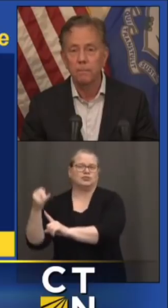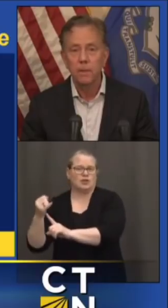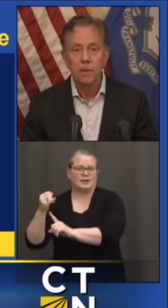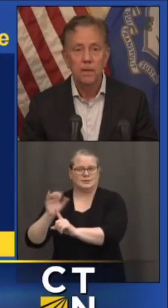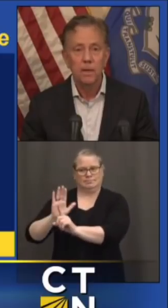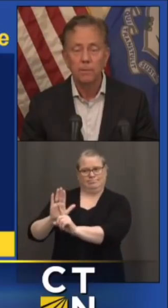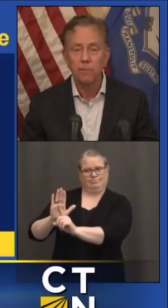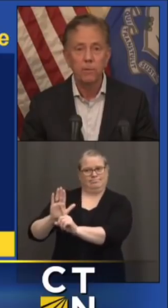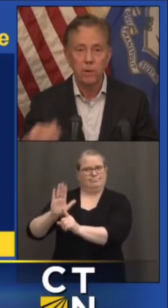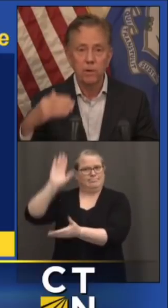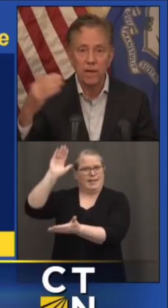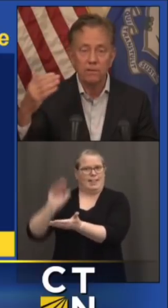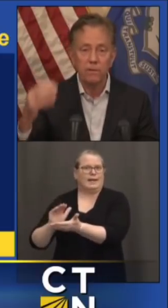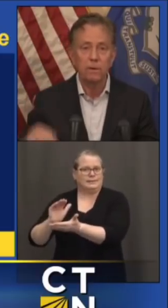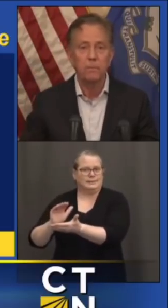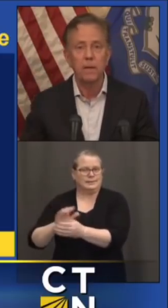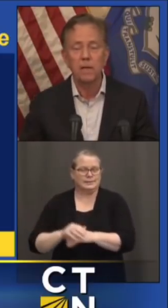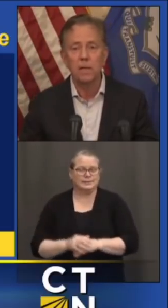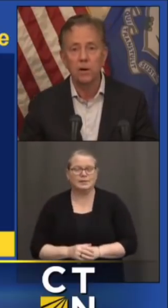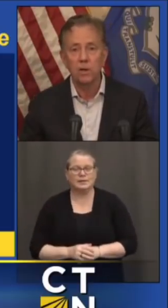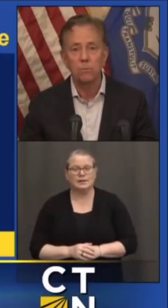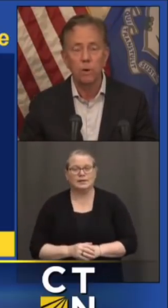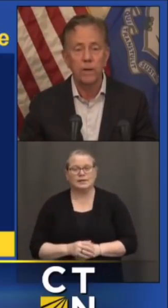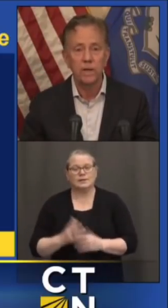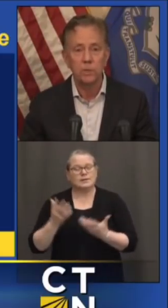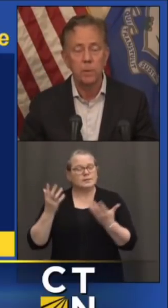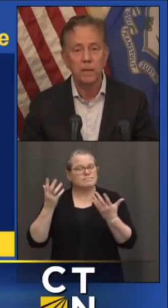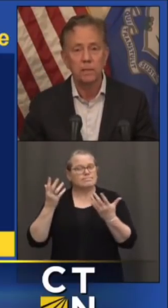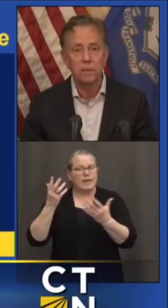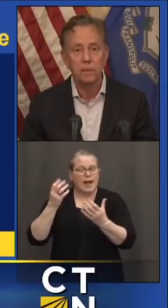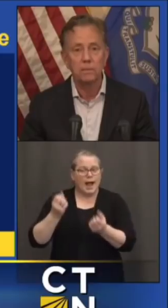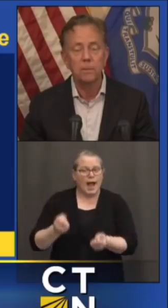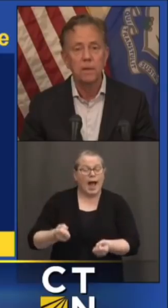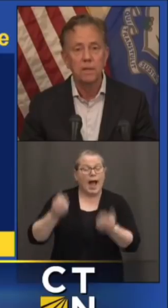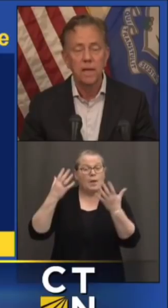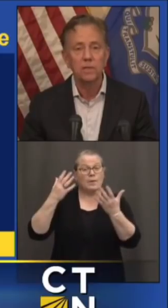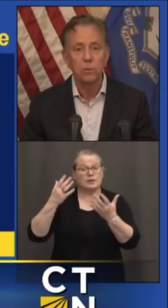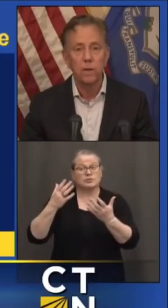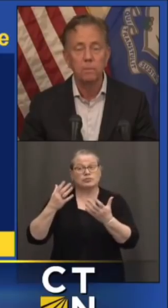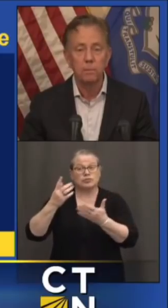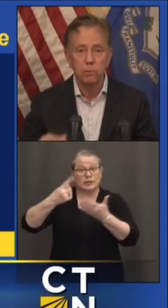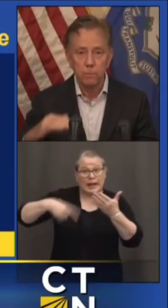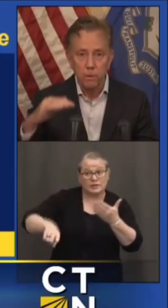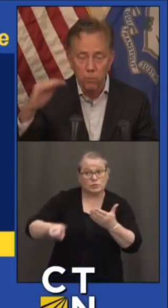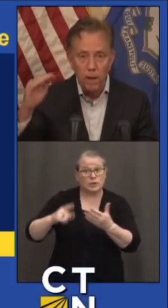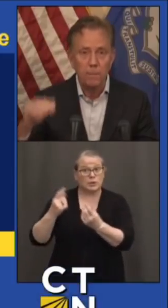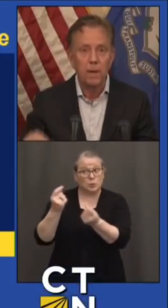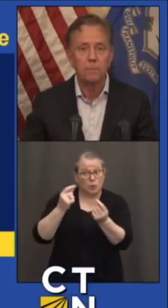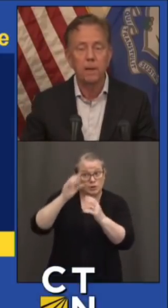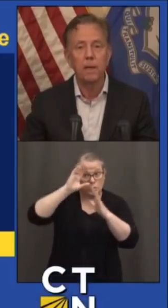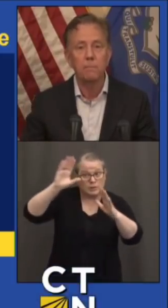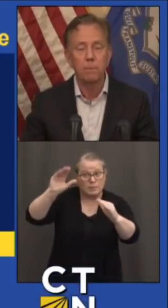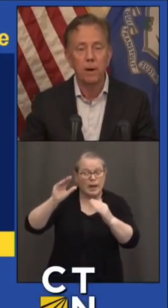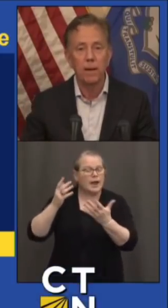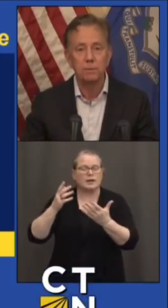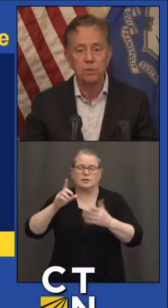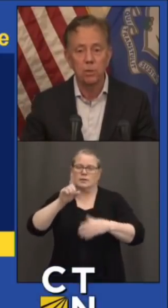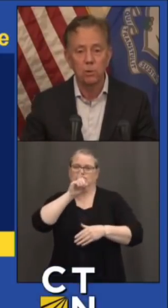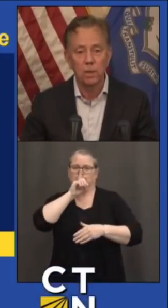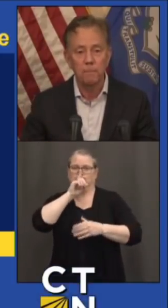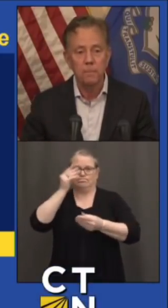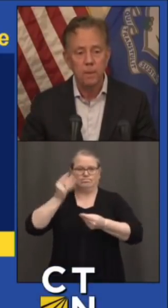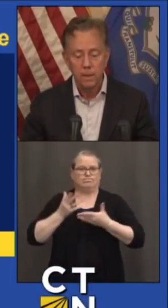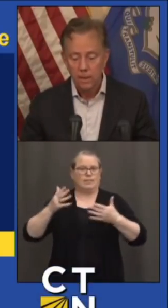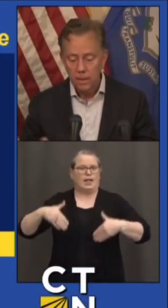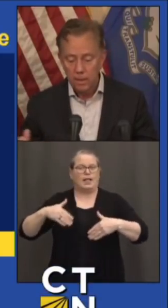and I'm afraid we don't have any clarity on what we can expect next week, but we'll be ramping up again, but perhaps